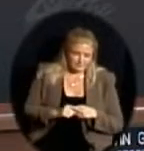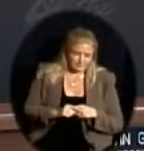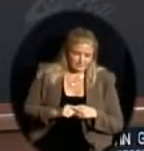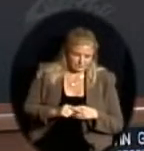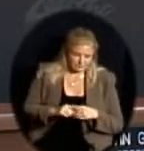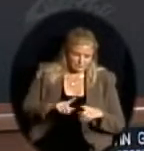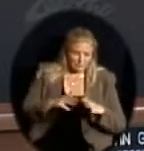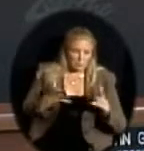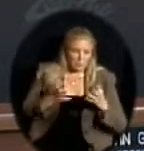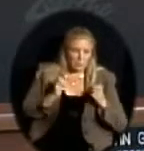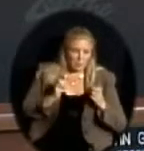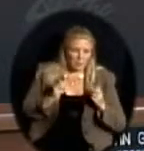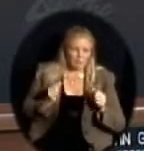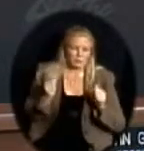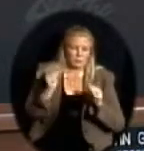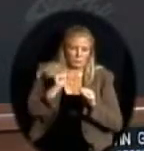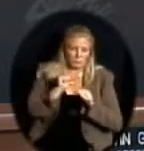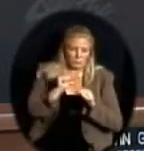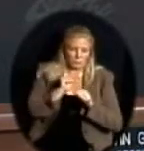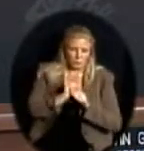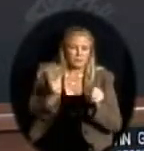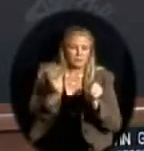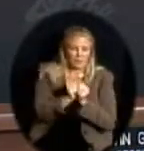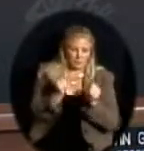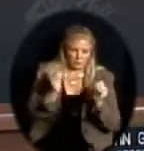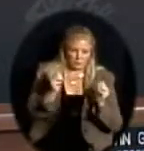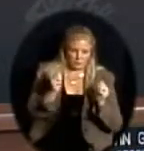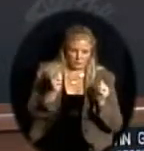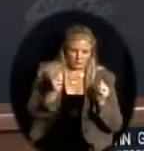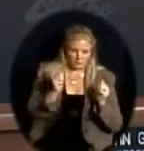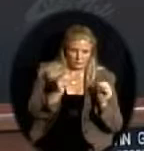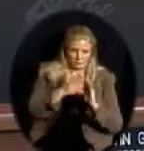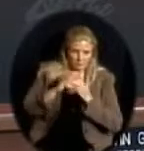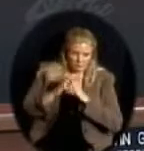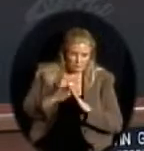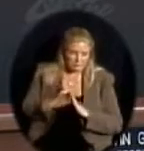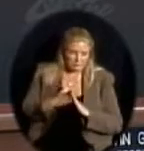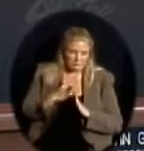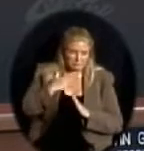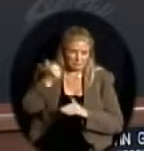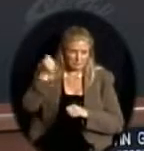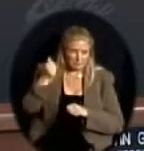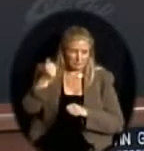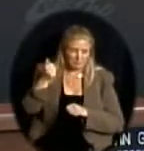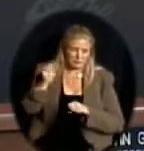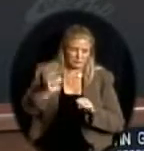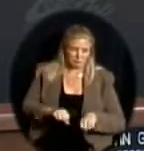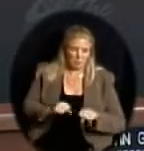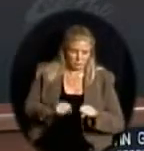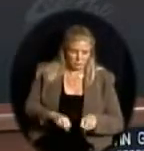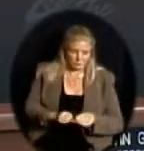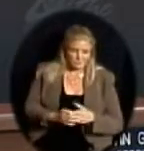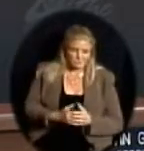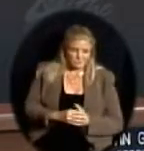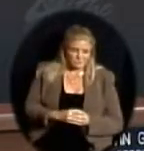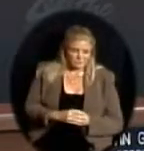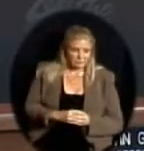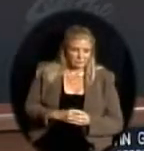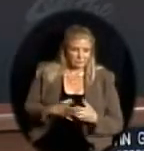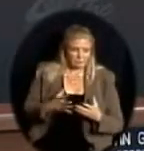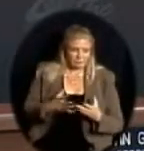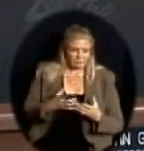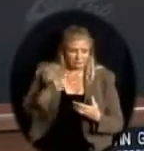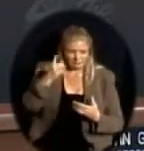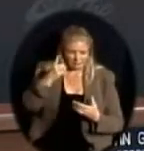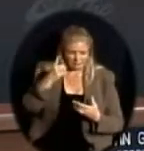best we can to benefit our entire community. So unless there's other comments from board members, we just wanted to put that on the record tonight for the benefit of those